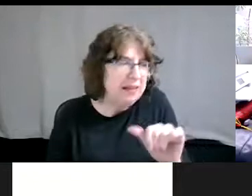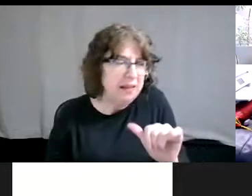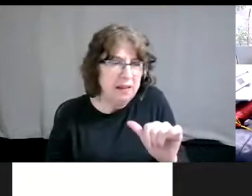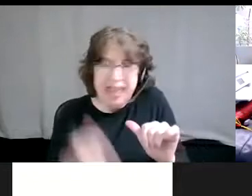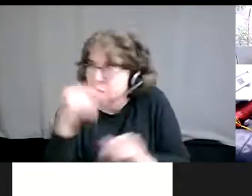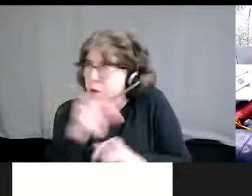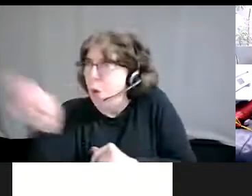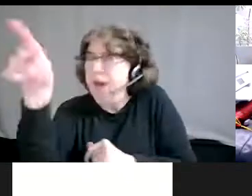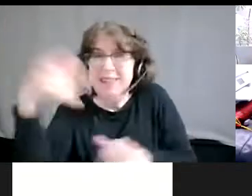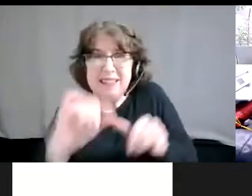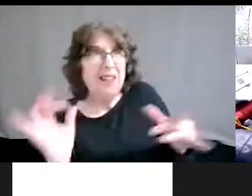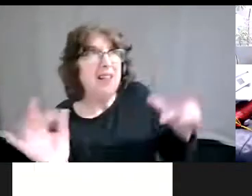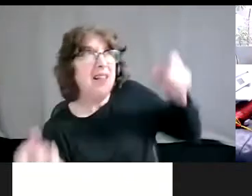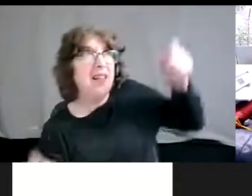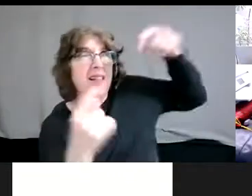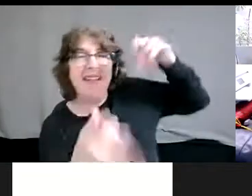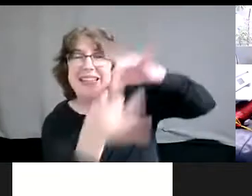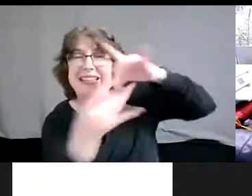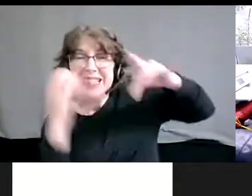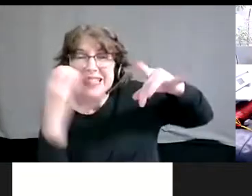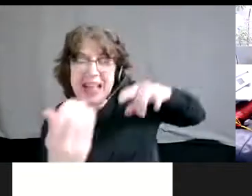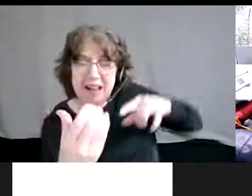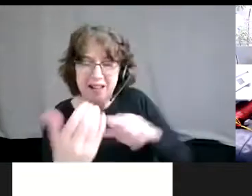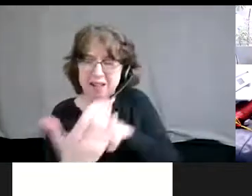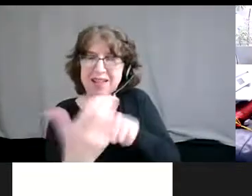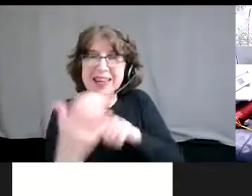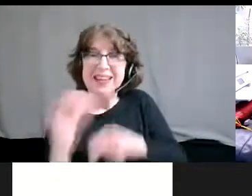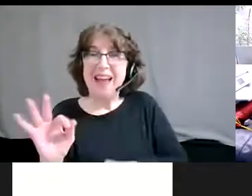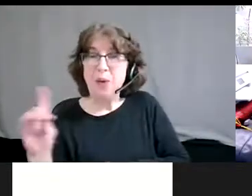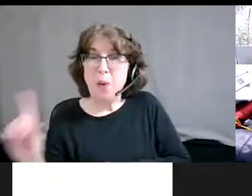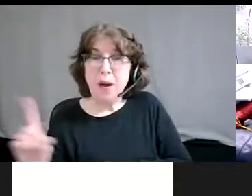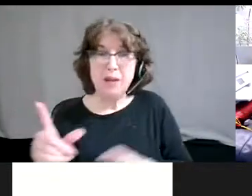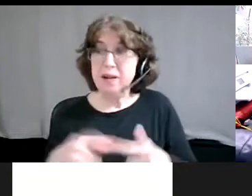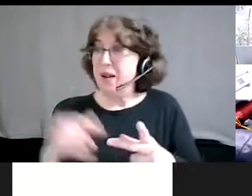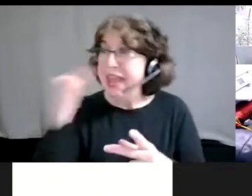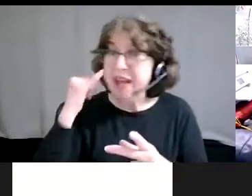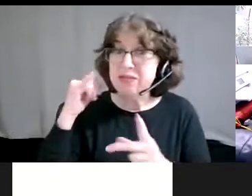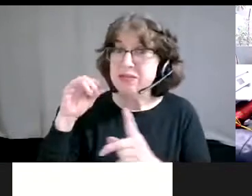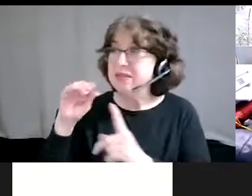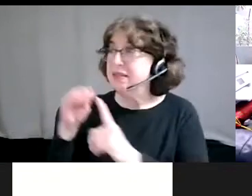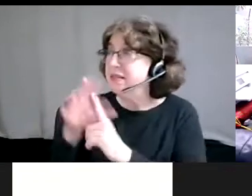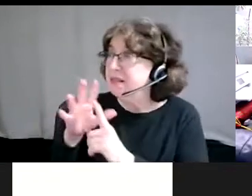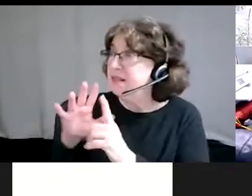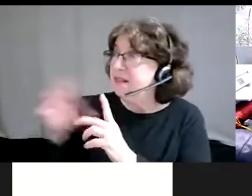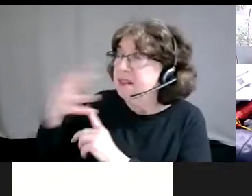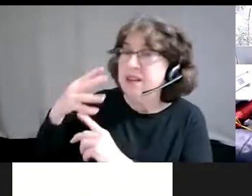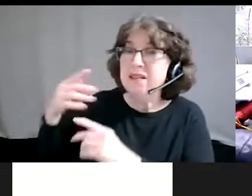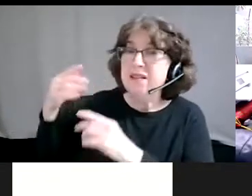our, what our safety measurement would be if we did get in, you know, we did get, um,